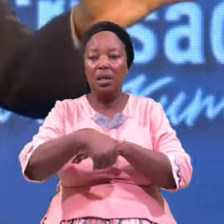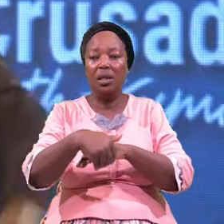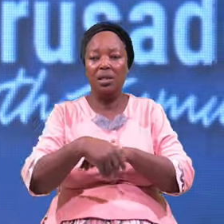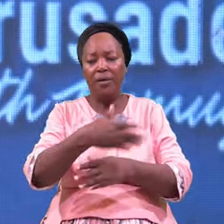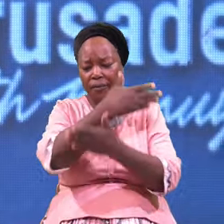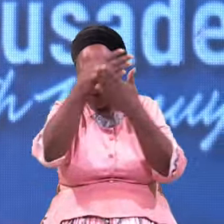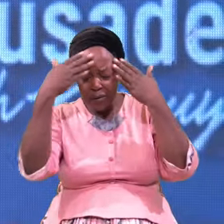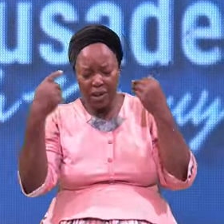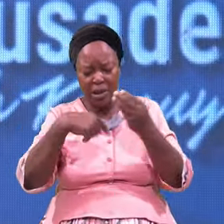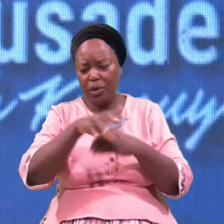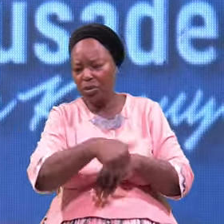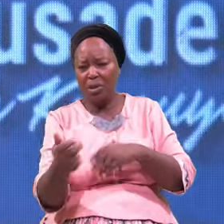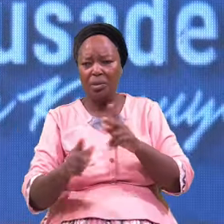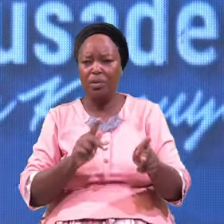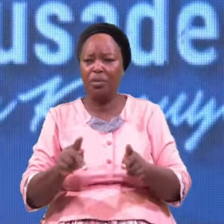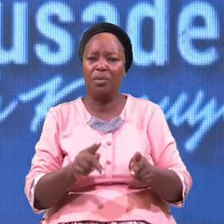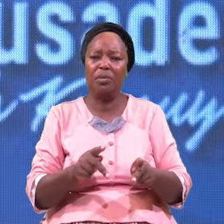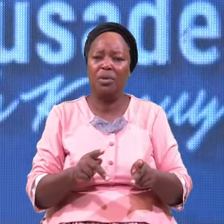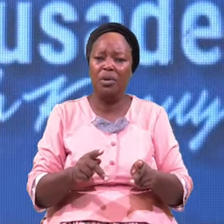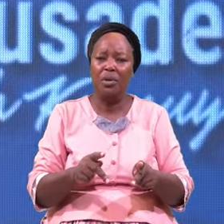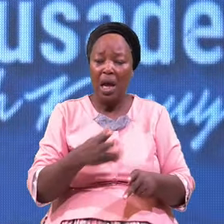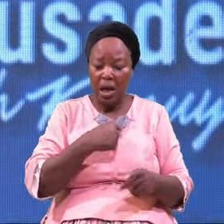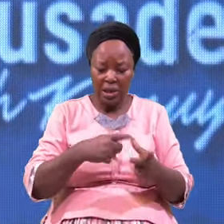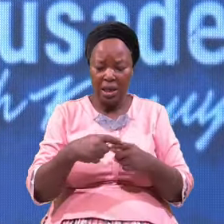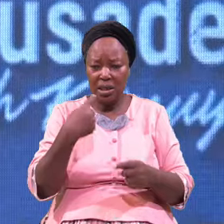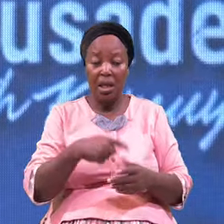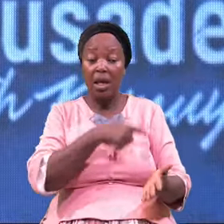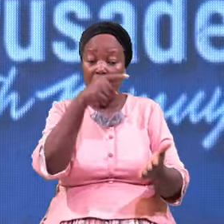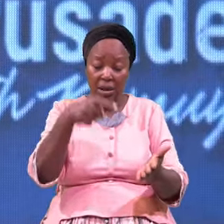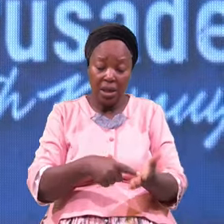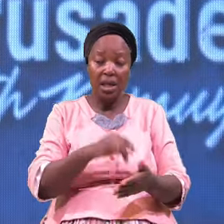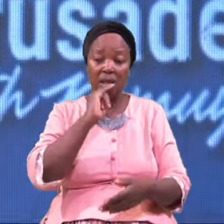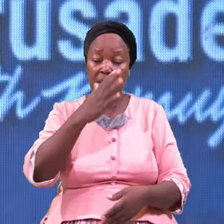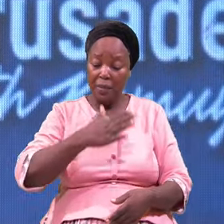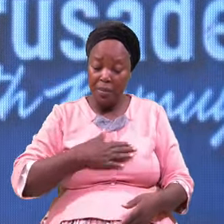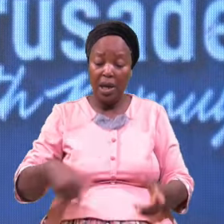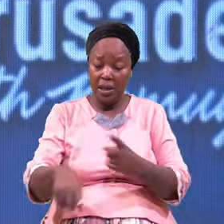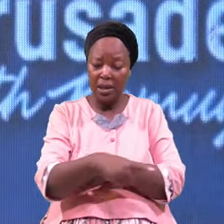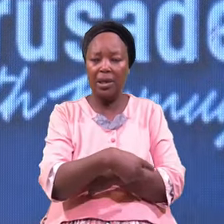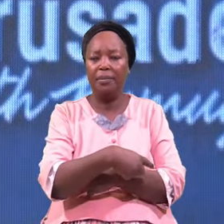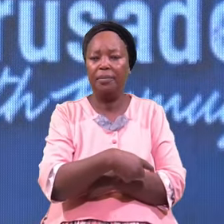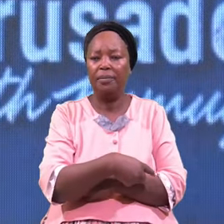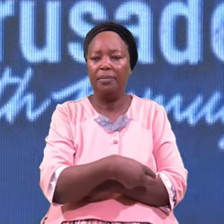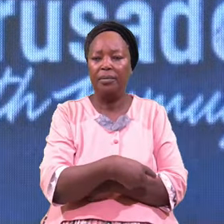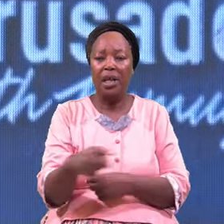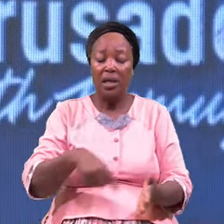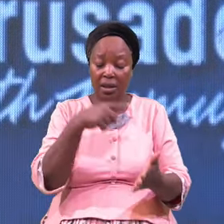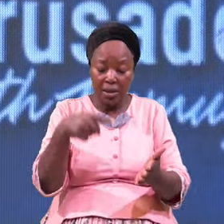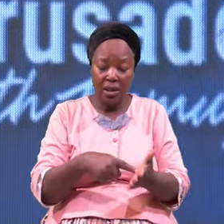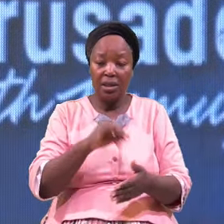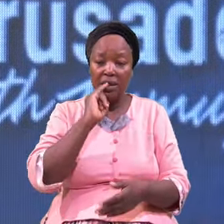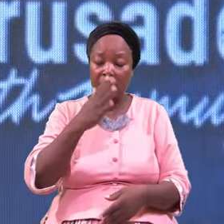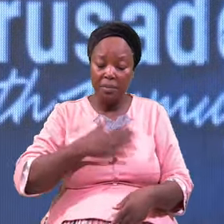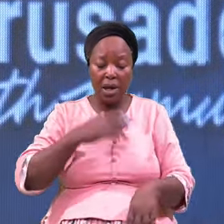About Other People And Said This Is My Day This Is My